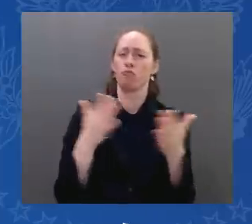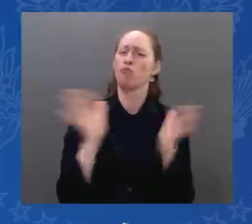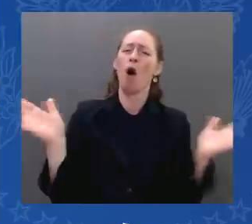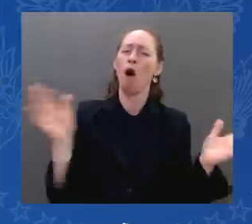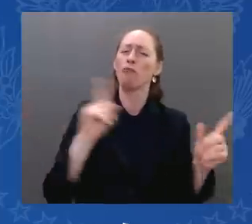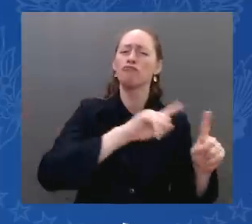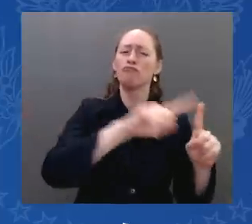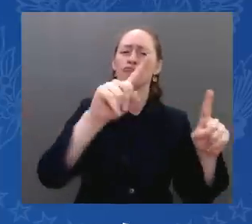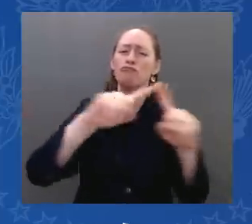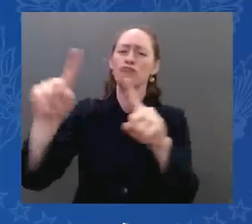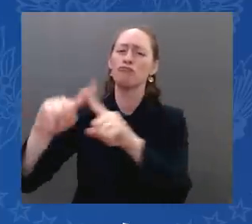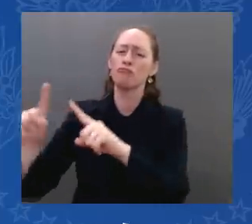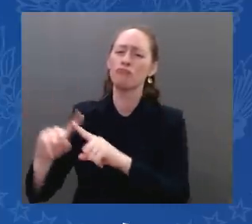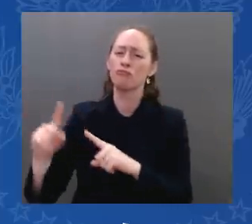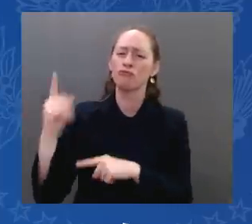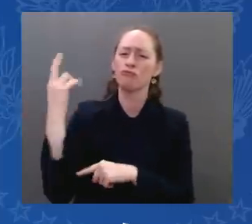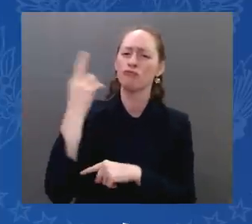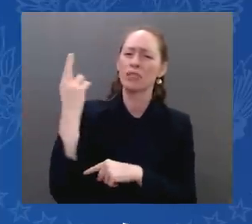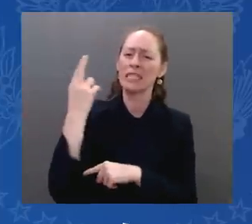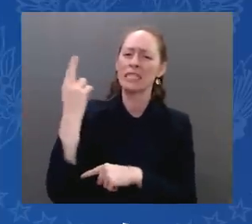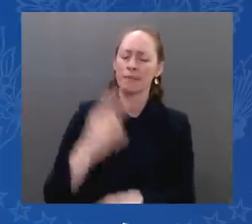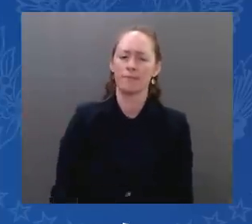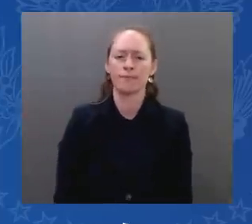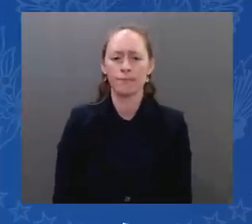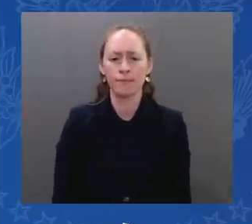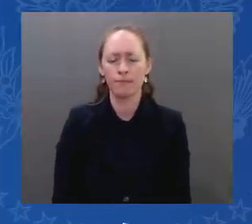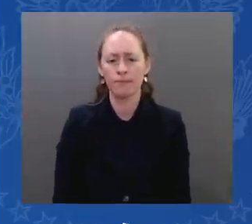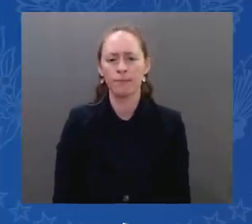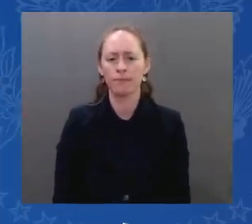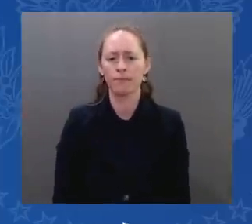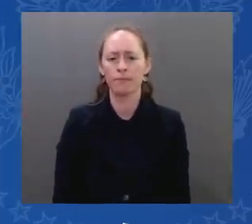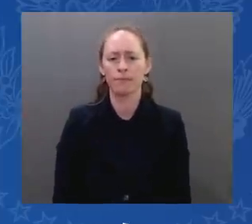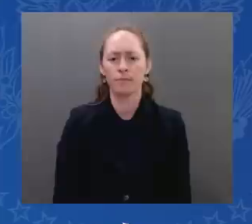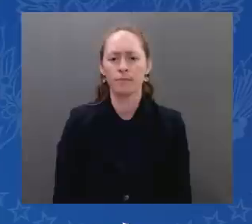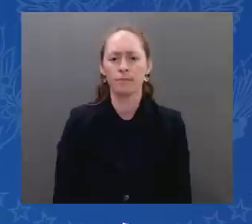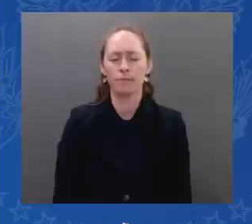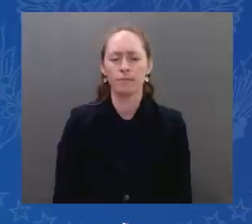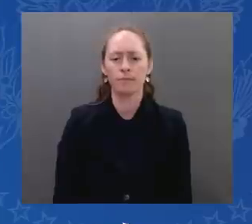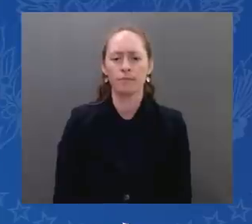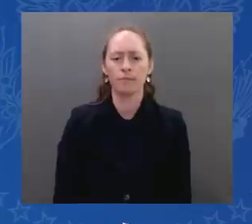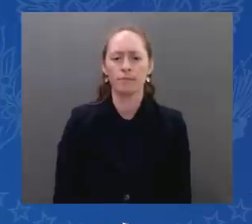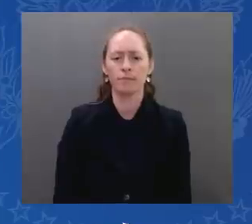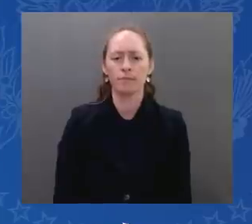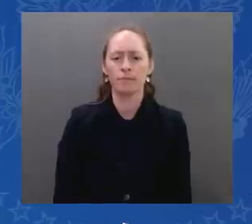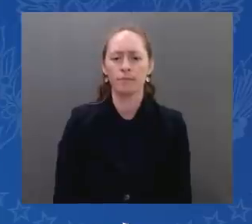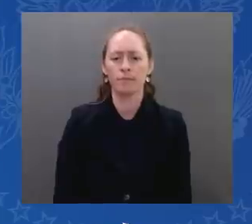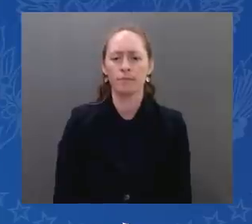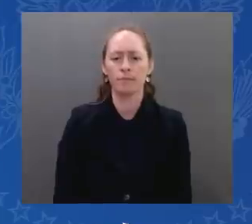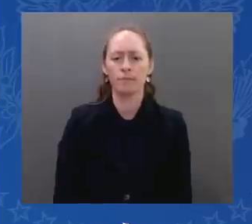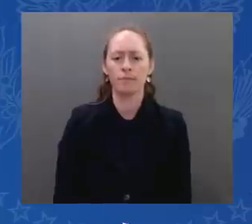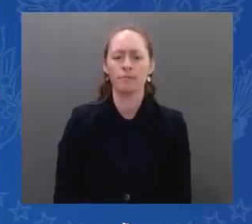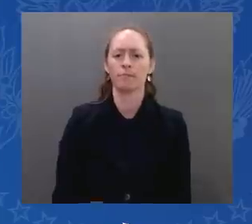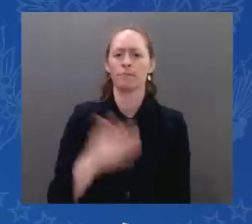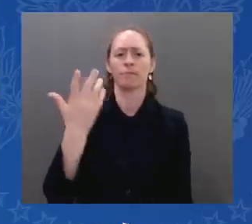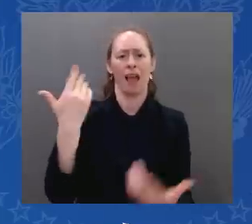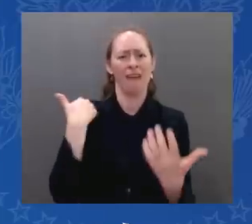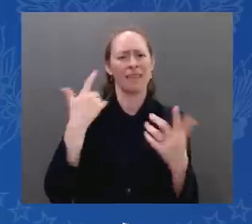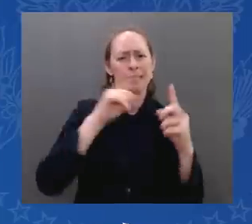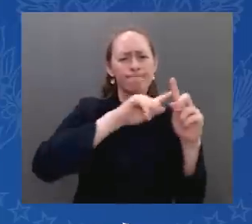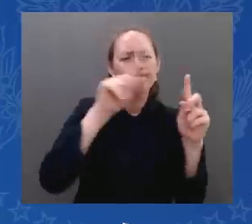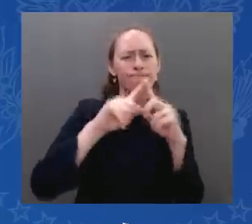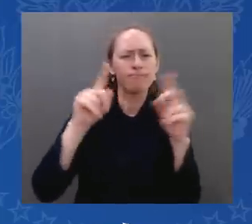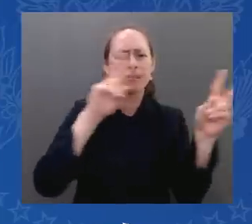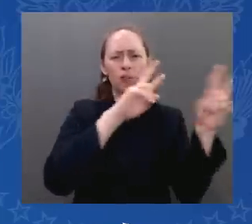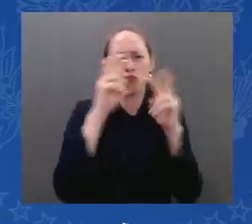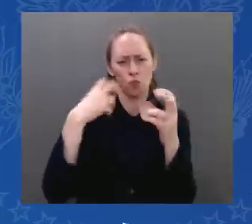opportunity to reassert what I think we've made a mistake of walking away from, our